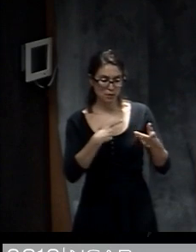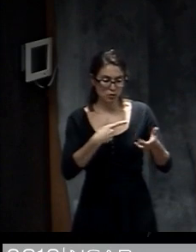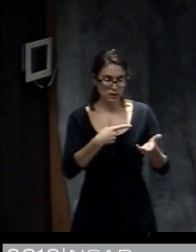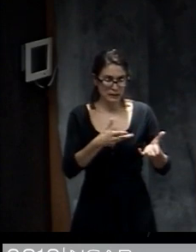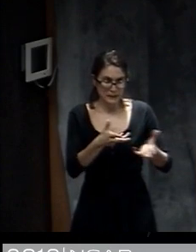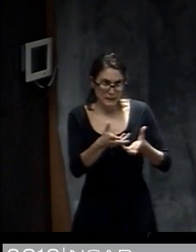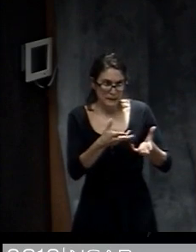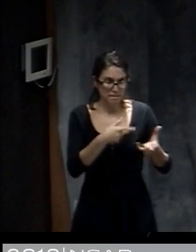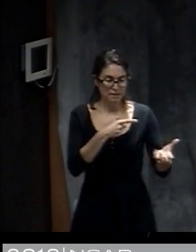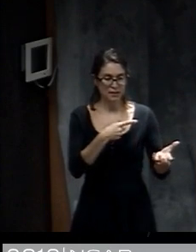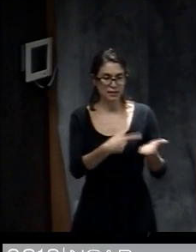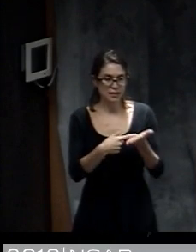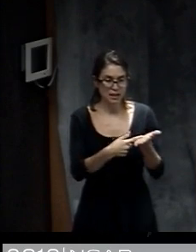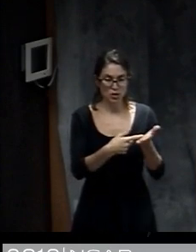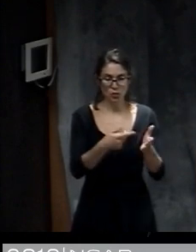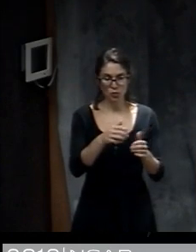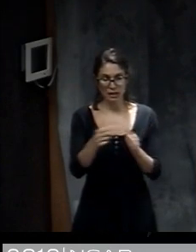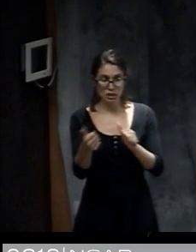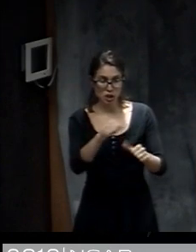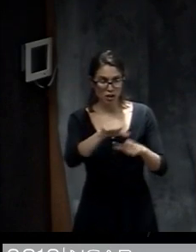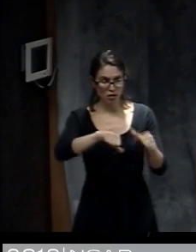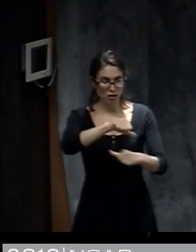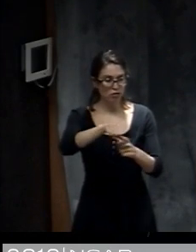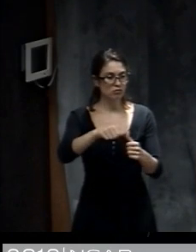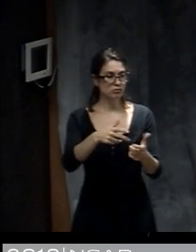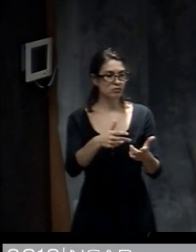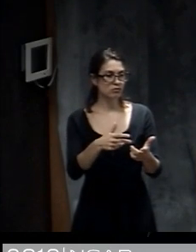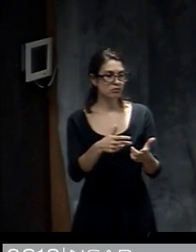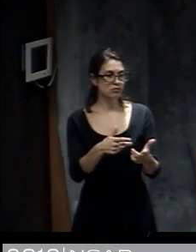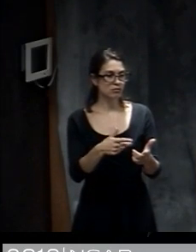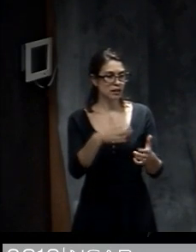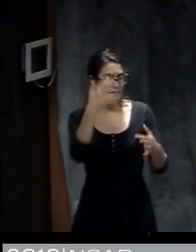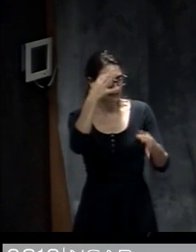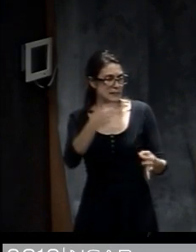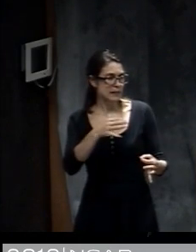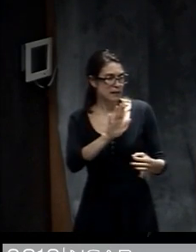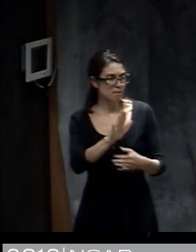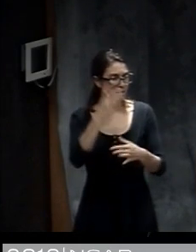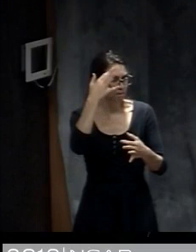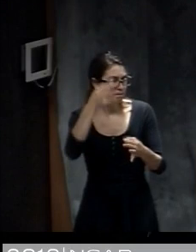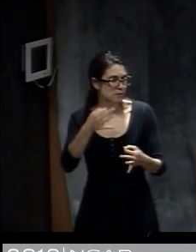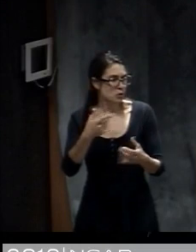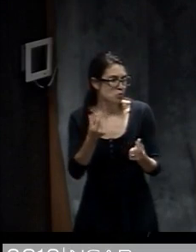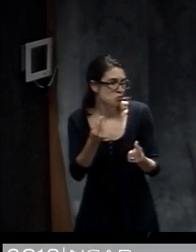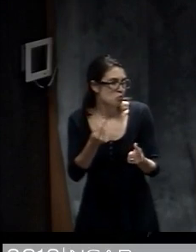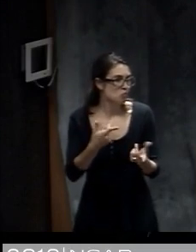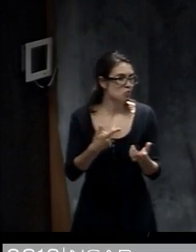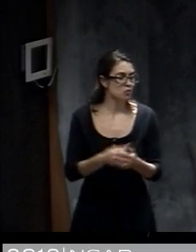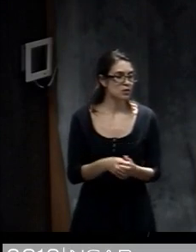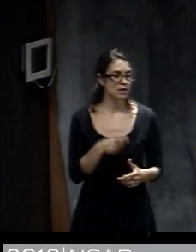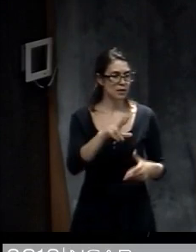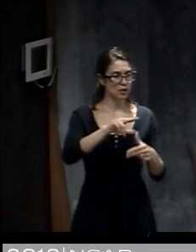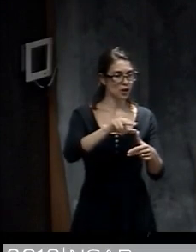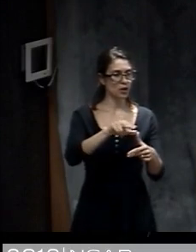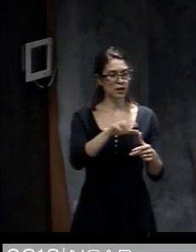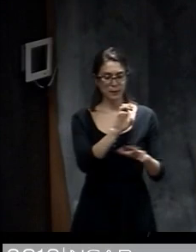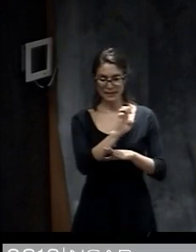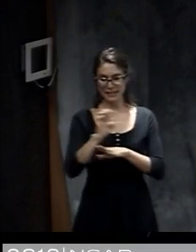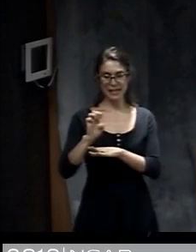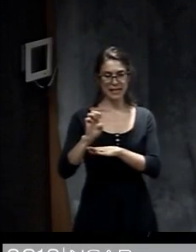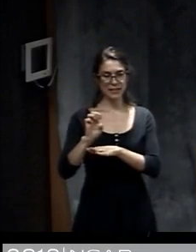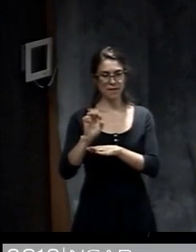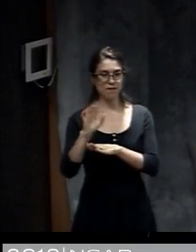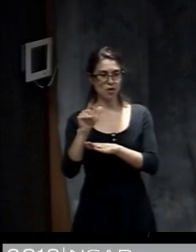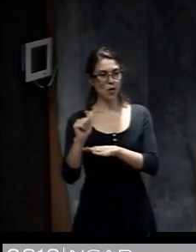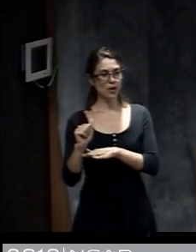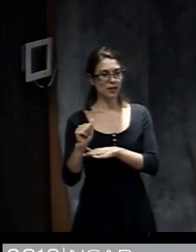This example is actually from when Hurricane Irma was expected to go along the east coast of Florida. That's when this was created so that's why